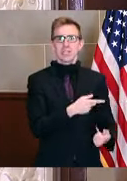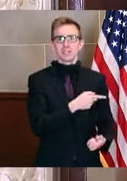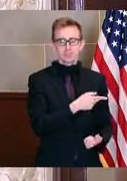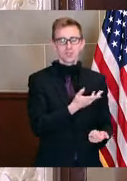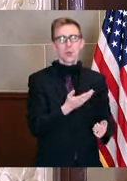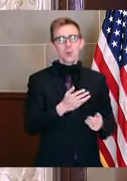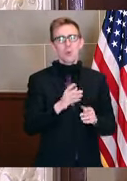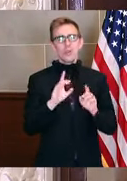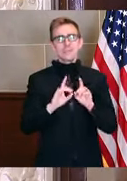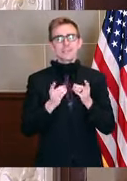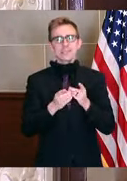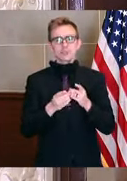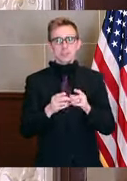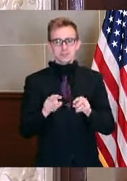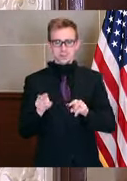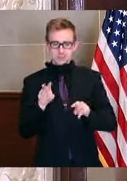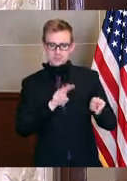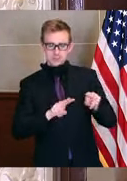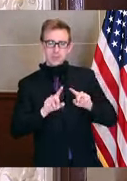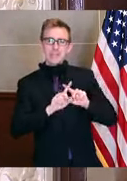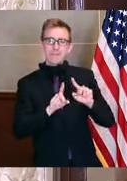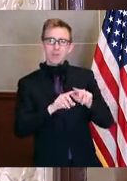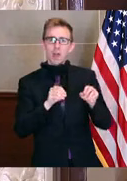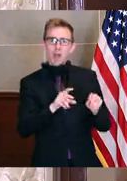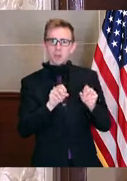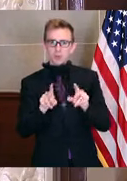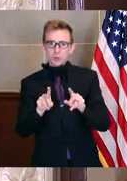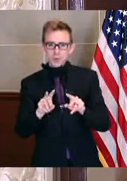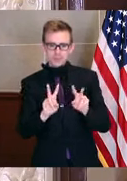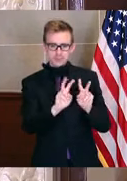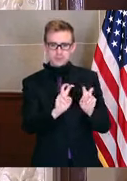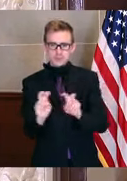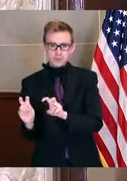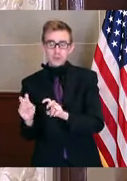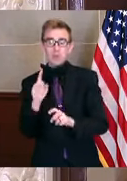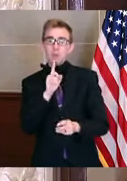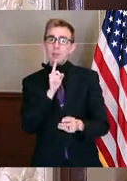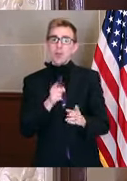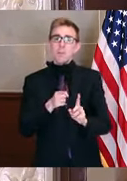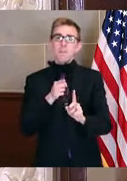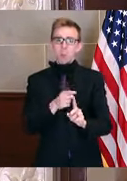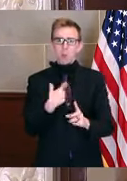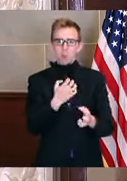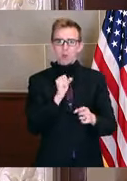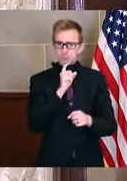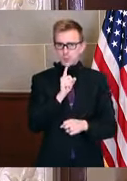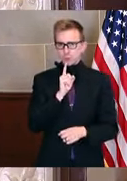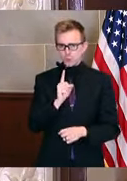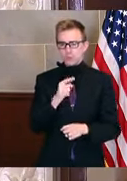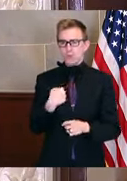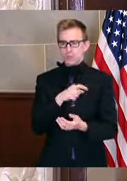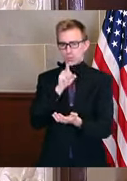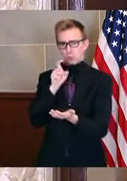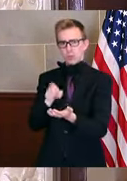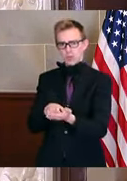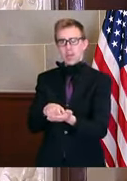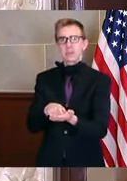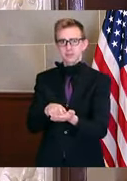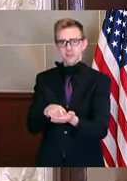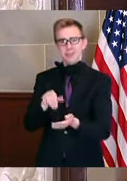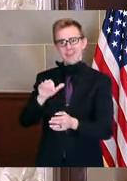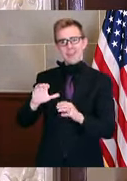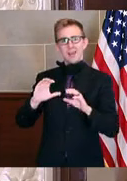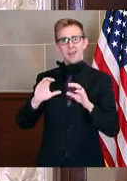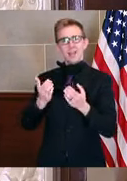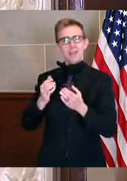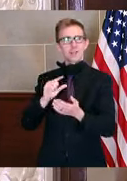districts are exploring lots of different opportunities. But the point for us is to make sure that we are recognizing those, uh, that